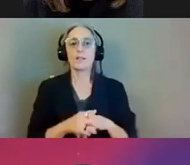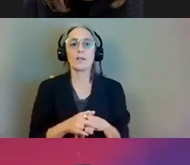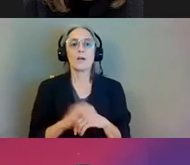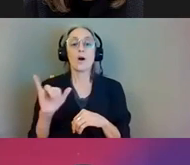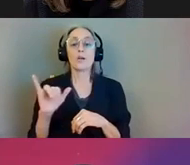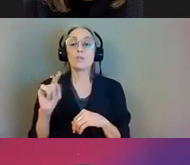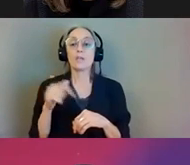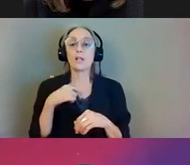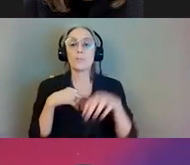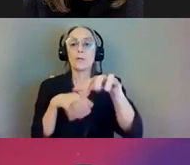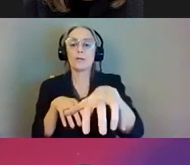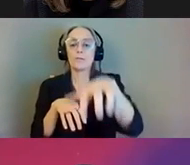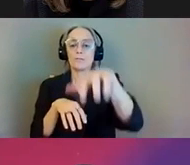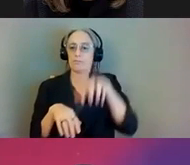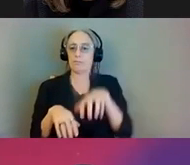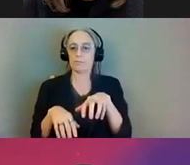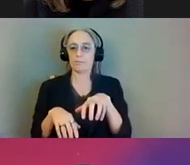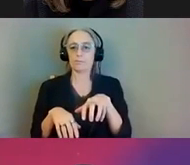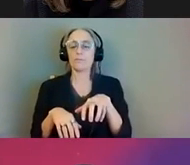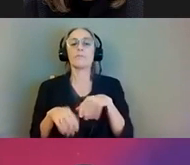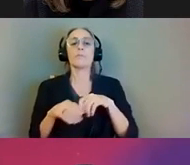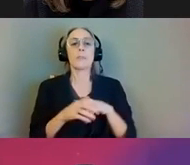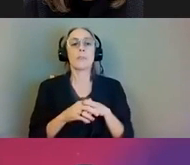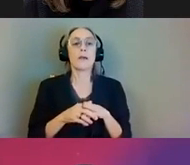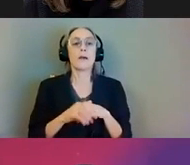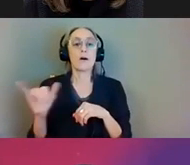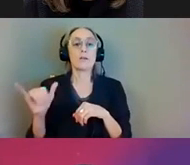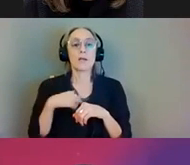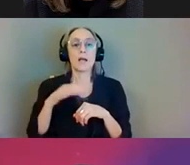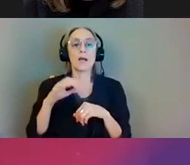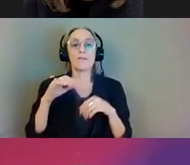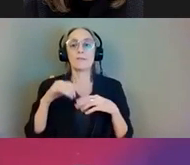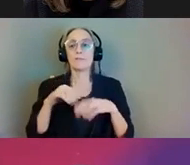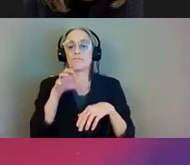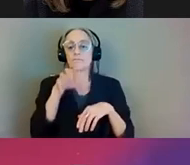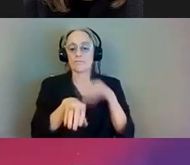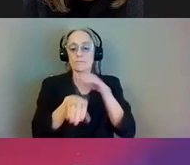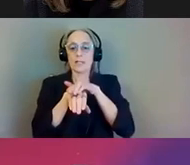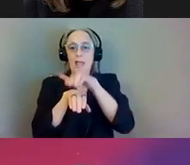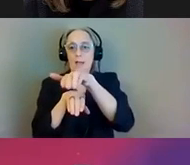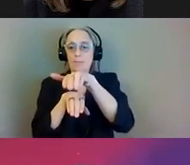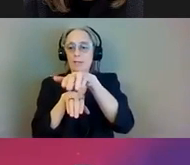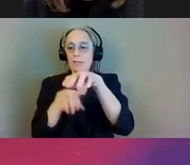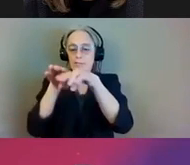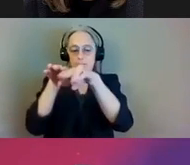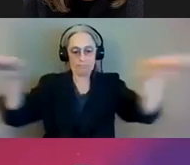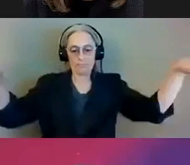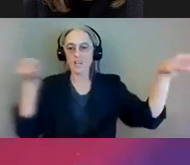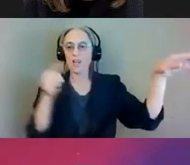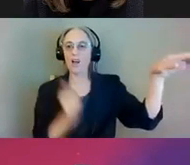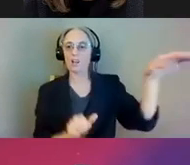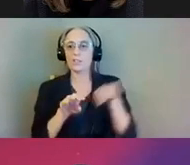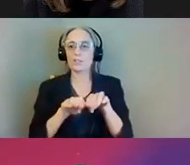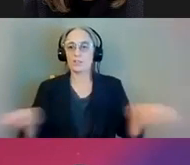the sidewalk, and a large canopy wraps the track structure and reaches out to the street. The goal here was to try to make the track